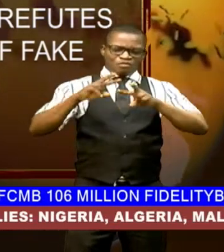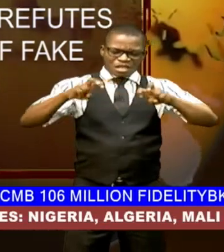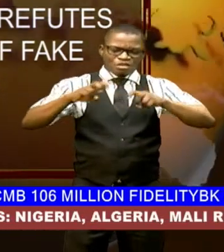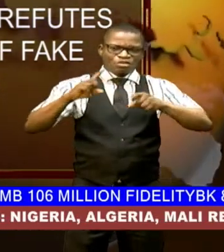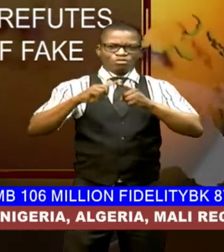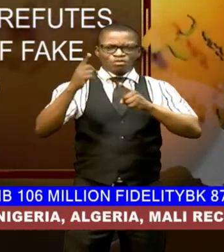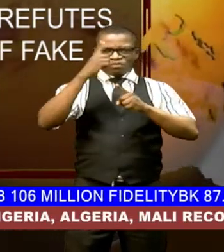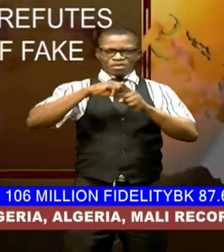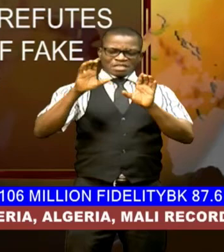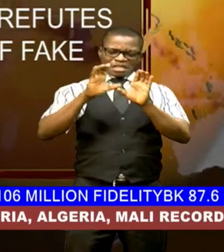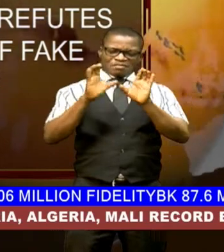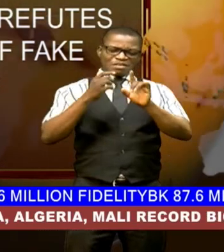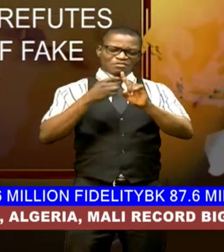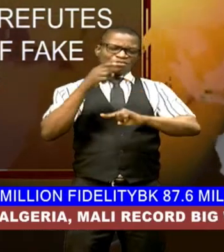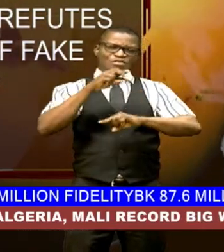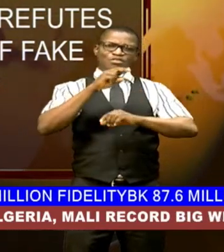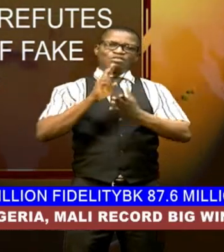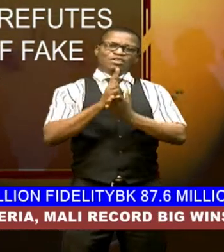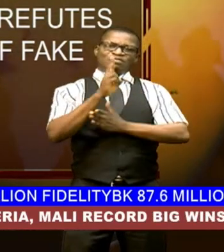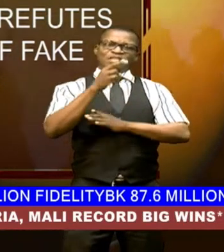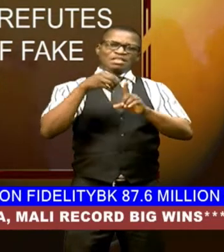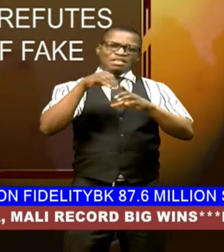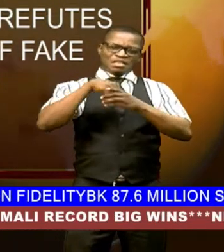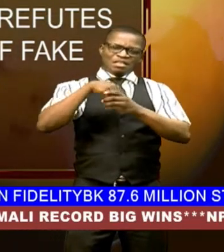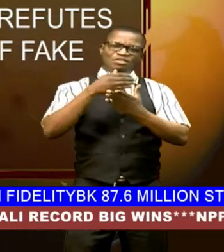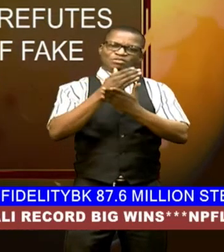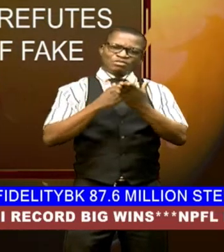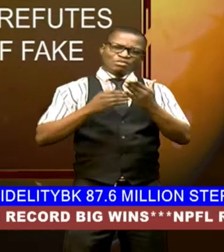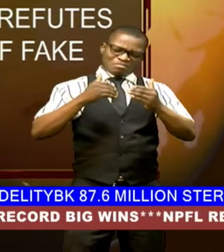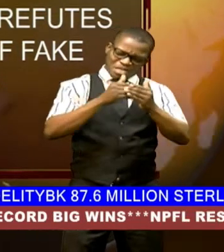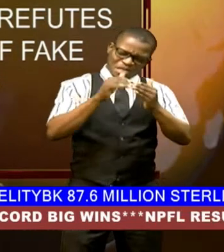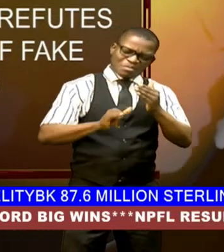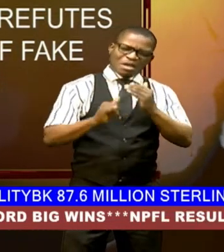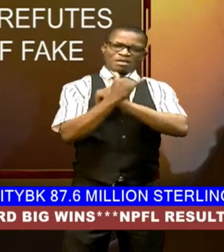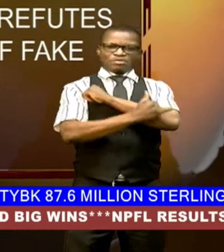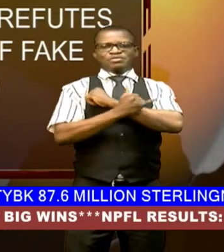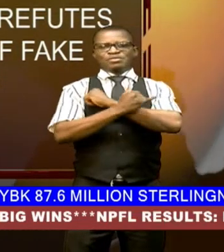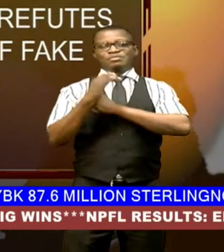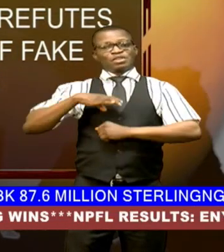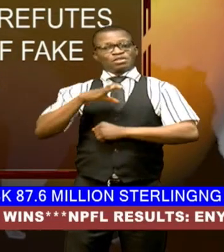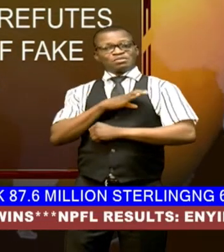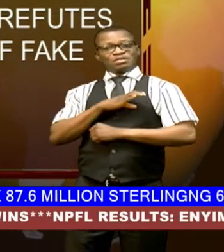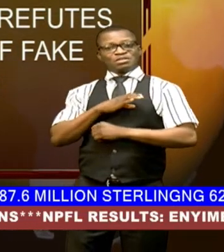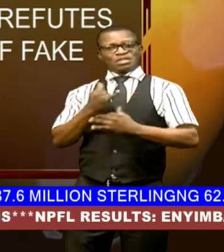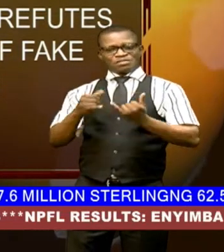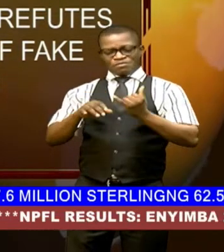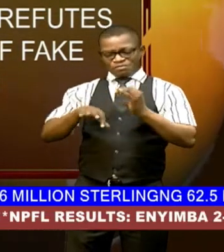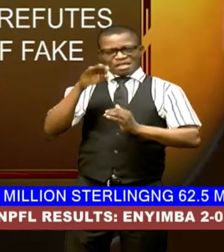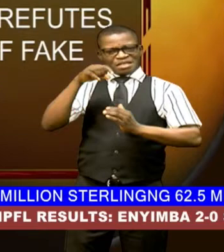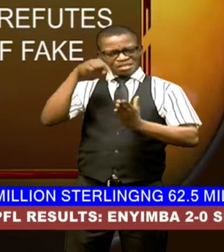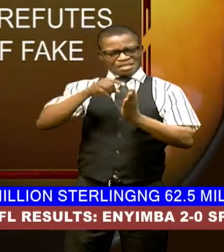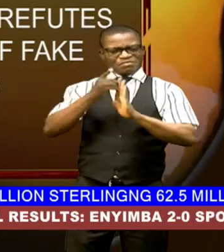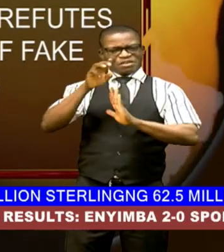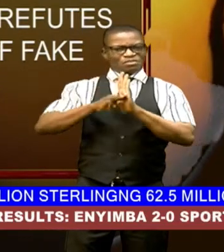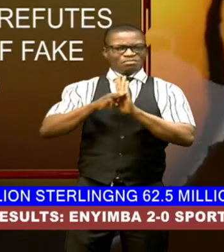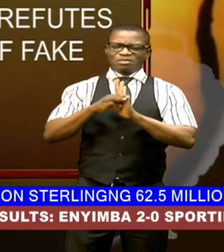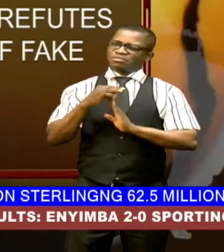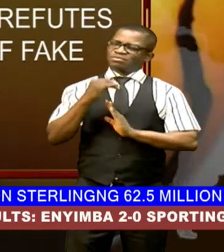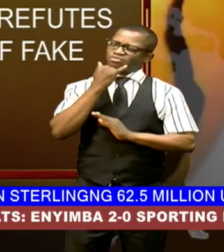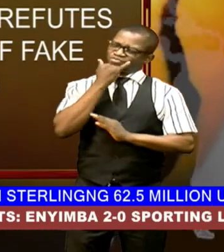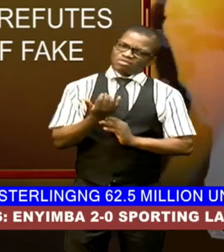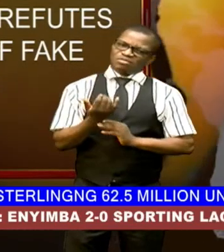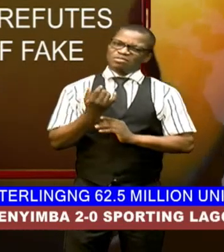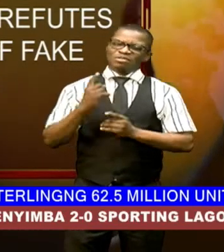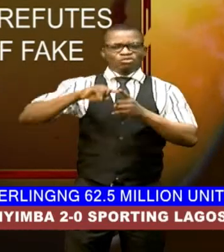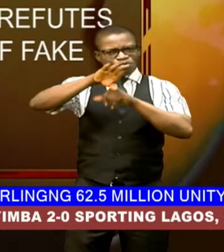certificate saga from universities in some neighboring countries the commission therefore finds this development as unfair to all stakeholders